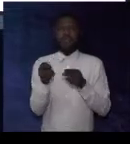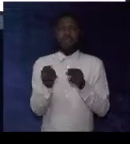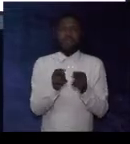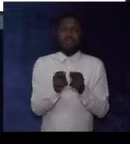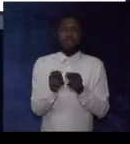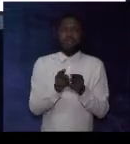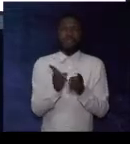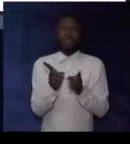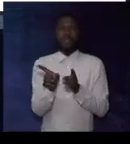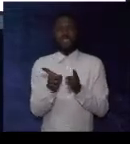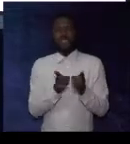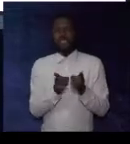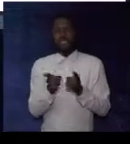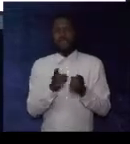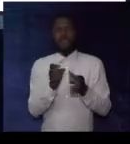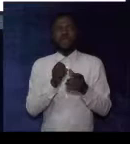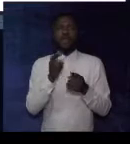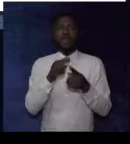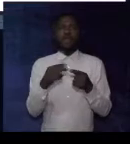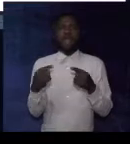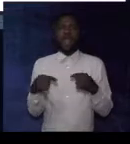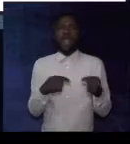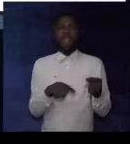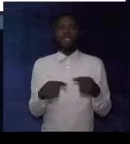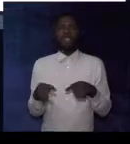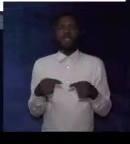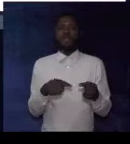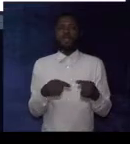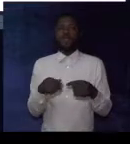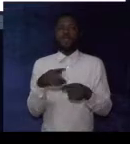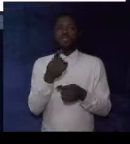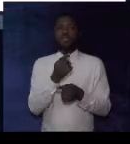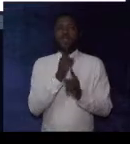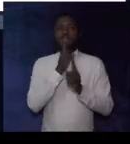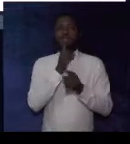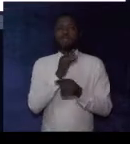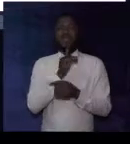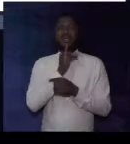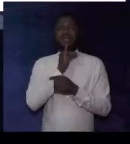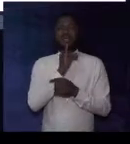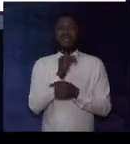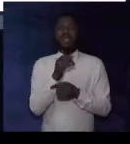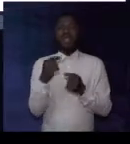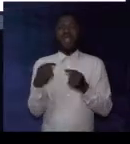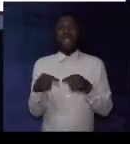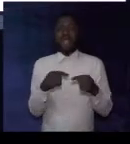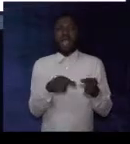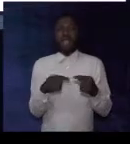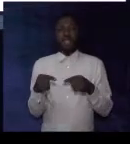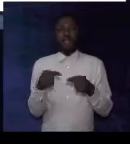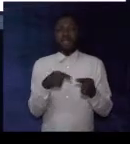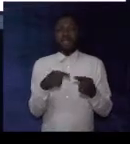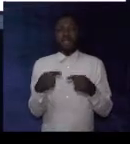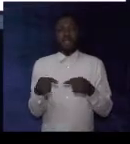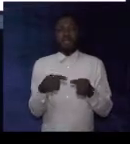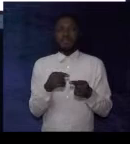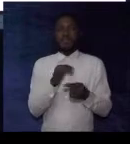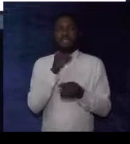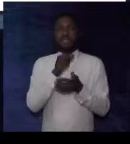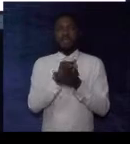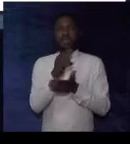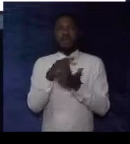the narrative, descriptive or argumentative? The answer is argumentative.